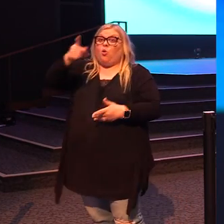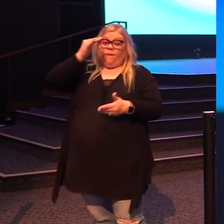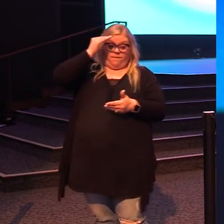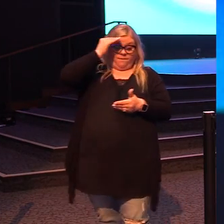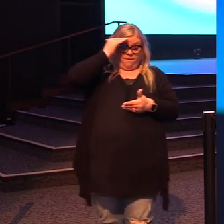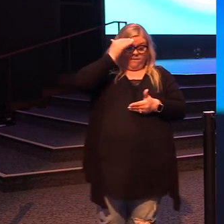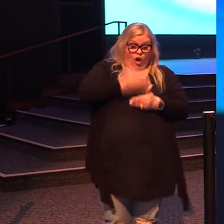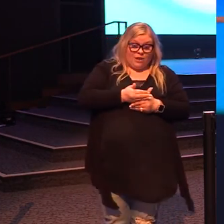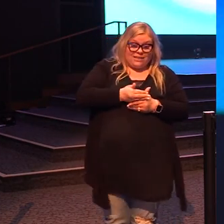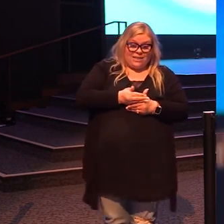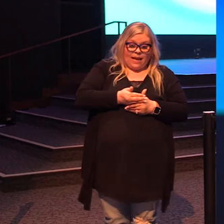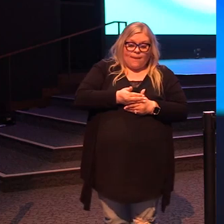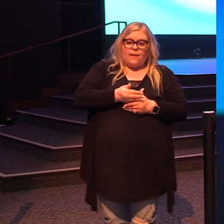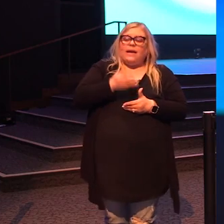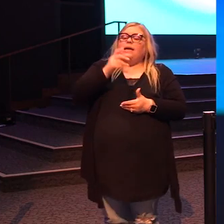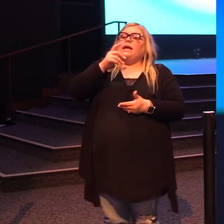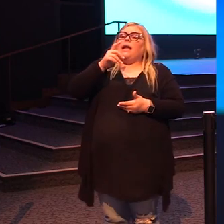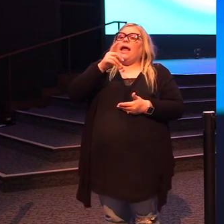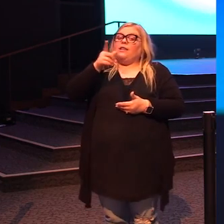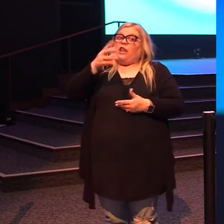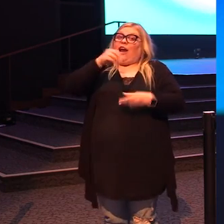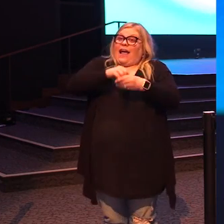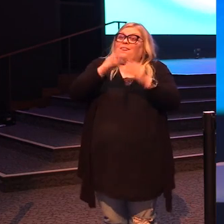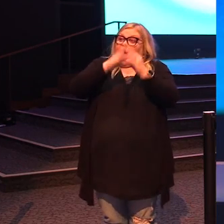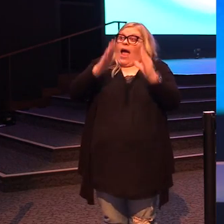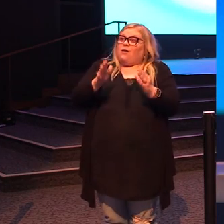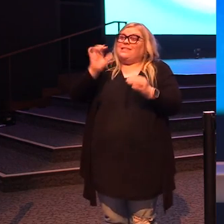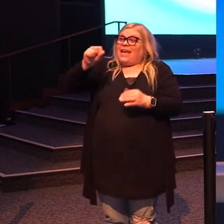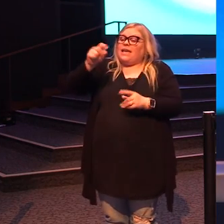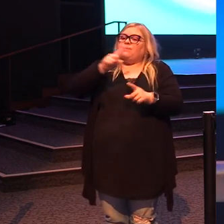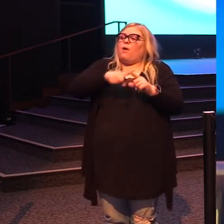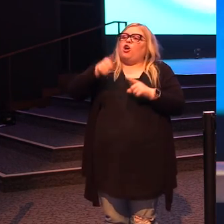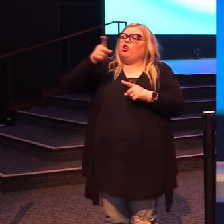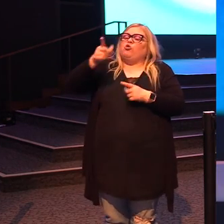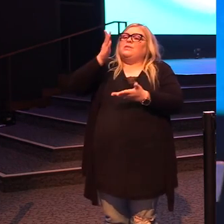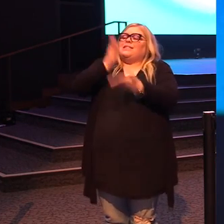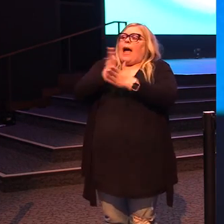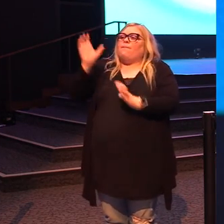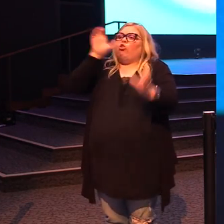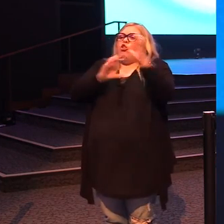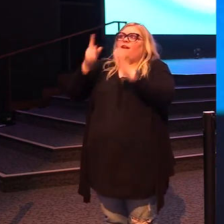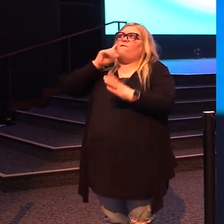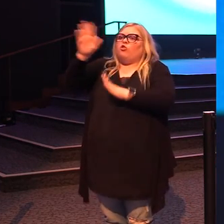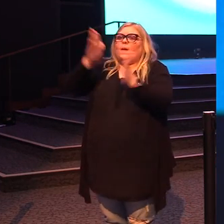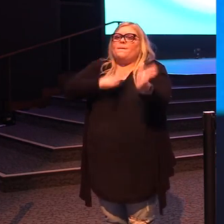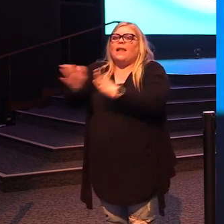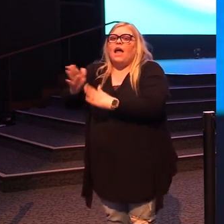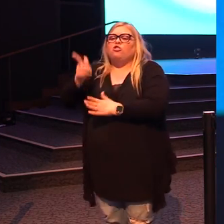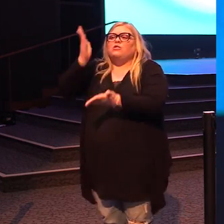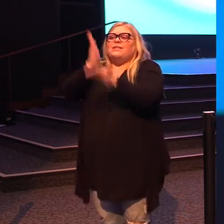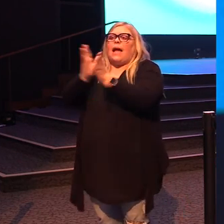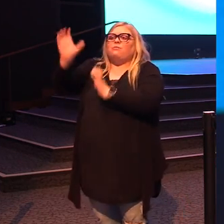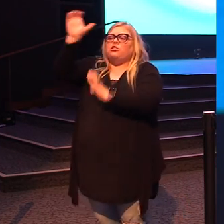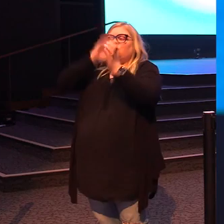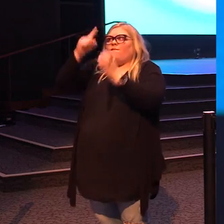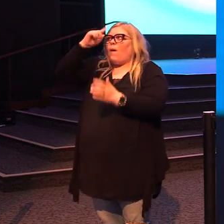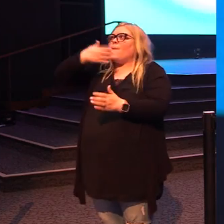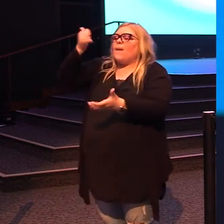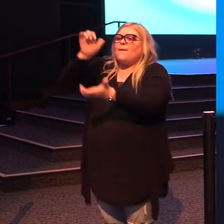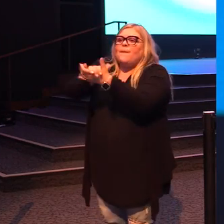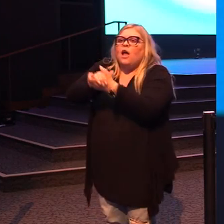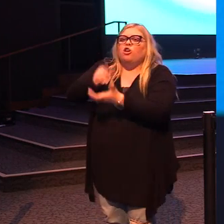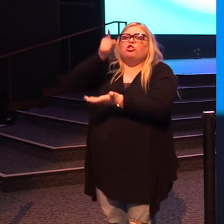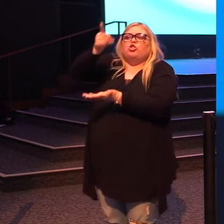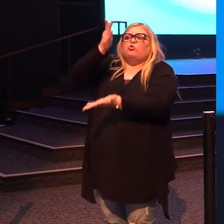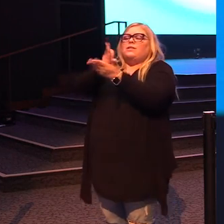It's not that they're not in the house. They are in the house, but you've stopped seeking them. You've stopped seeking a better marriage. You've